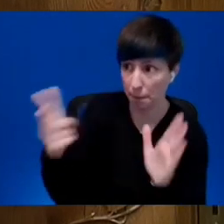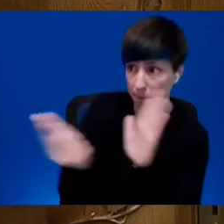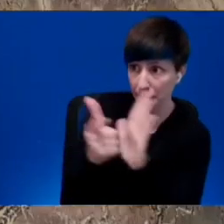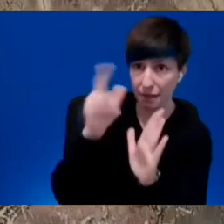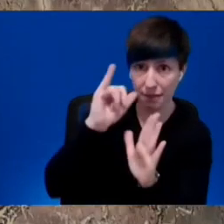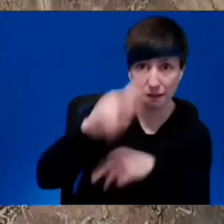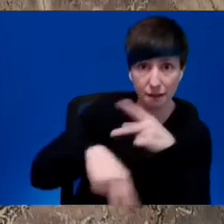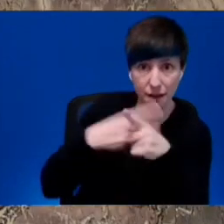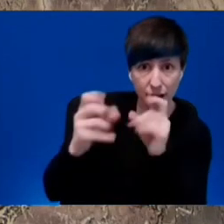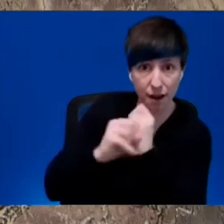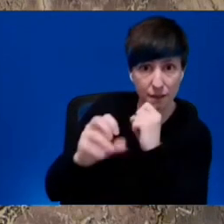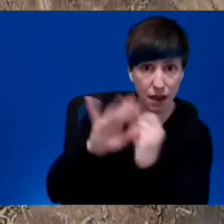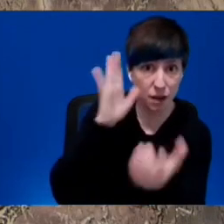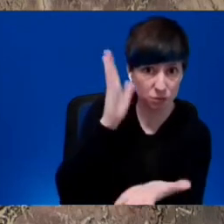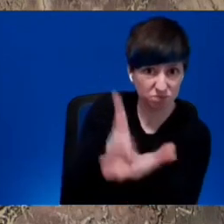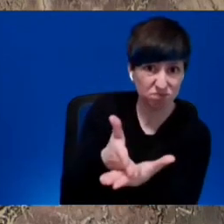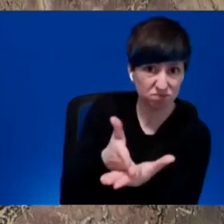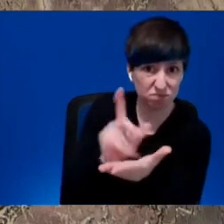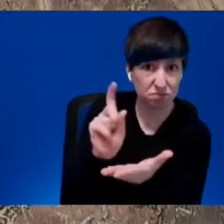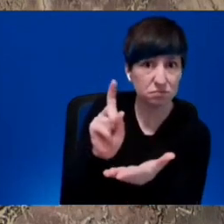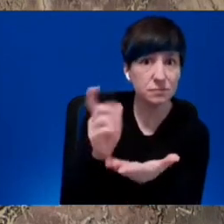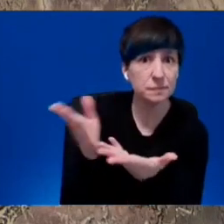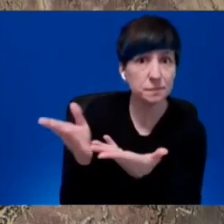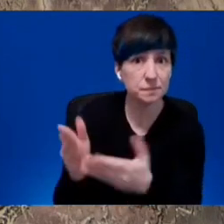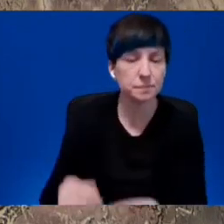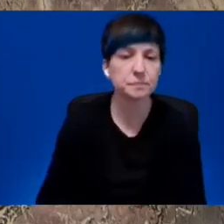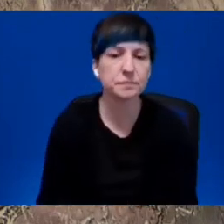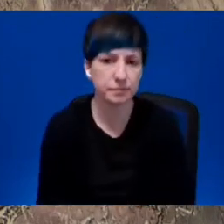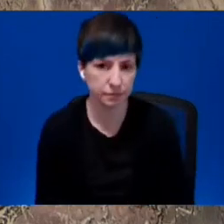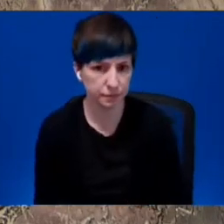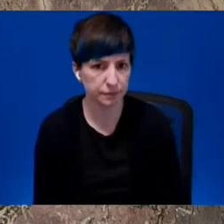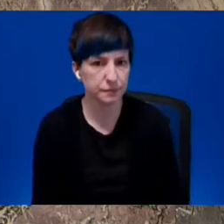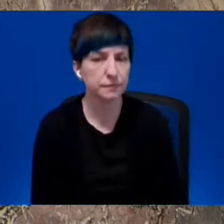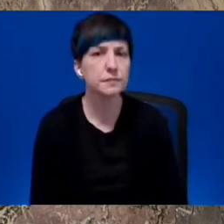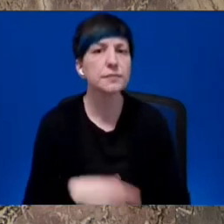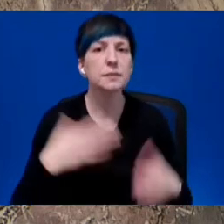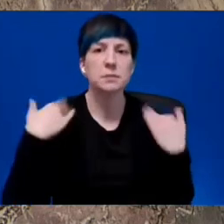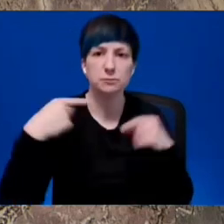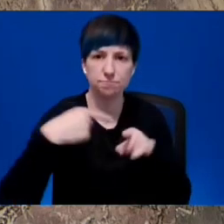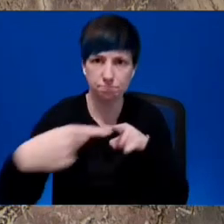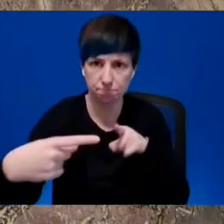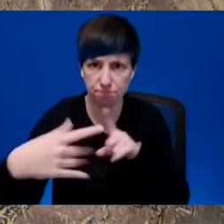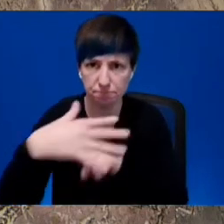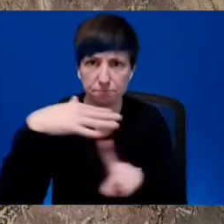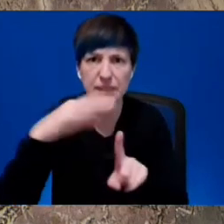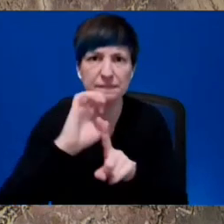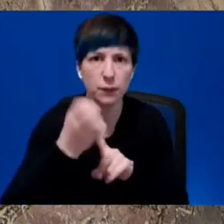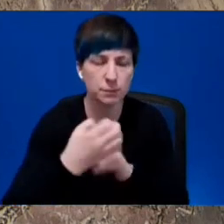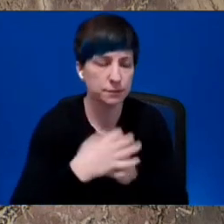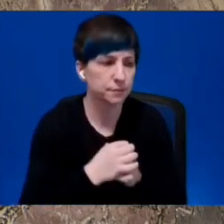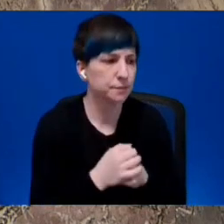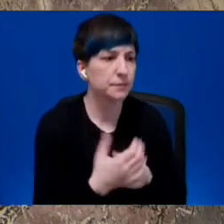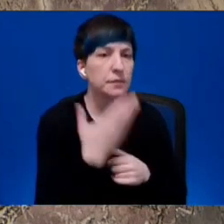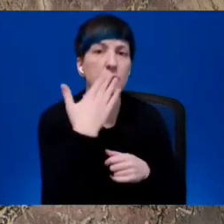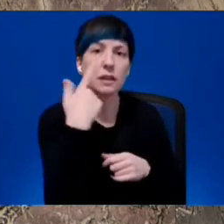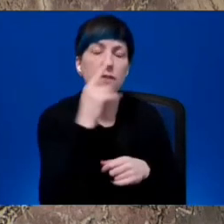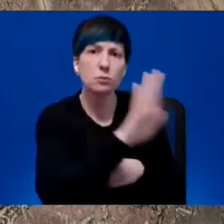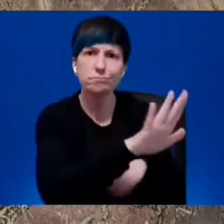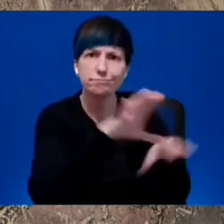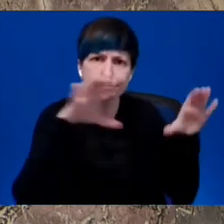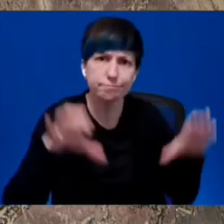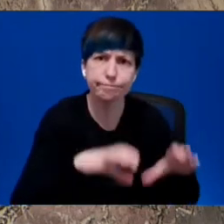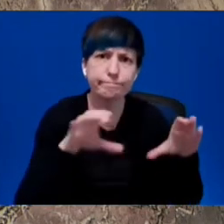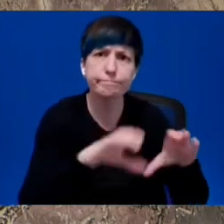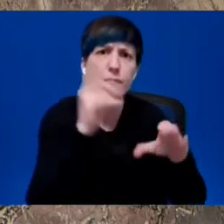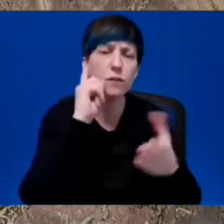Honourable Speaker. I appreciate the member's passion for taking action to reduce emissions and the question. The fact remains